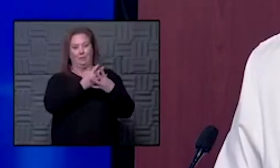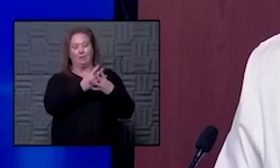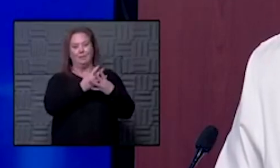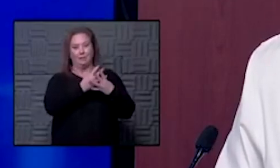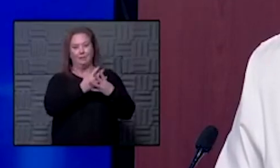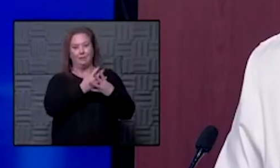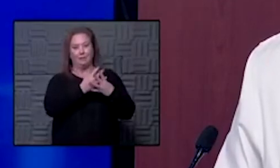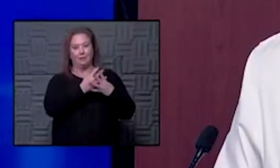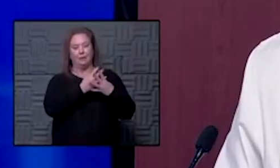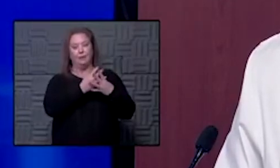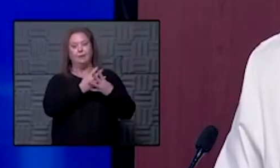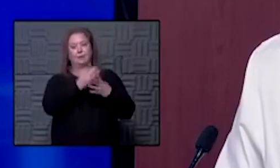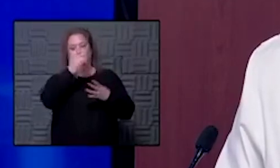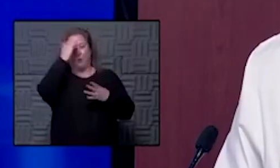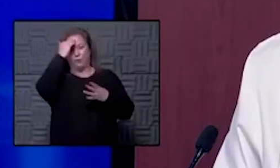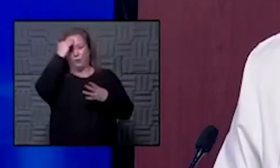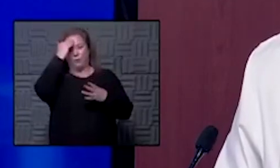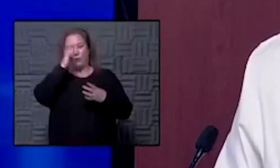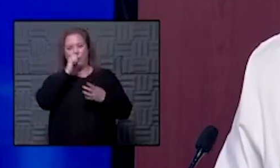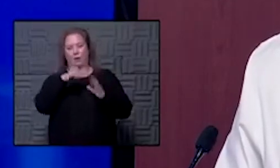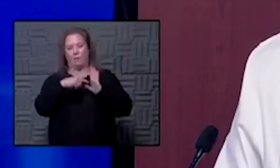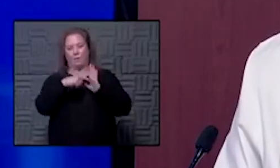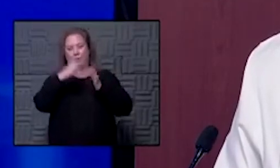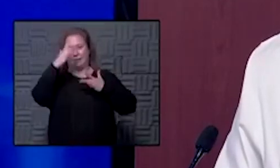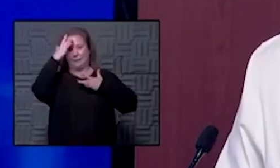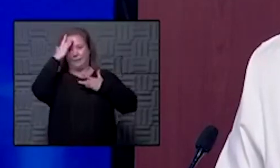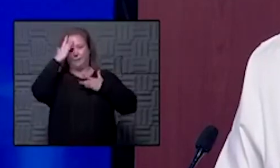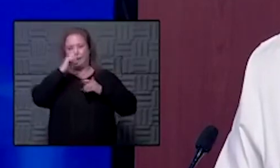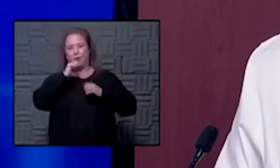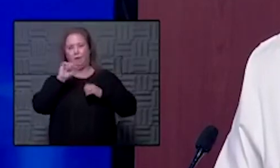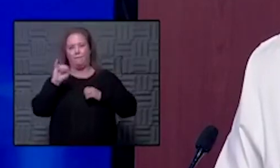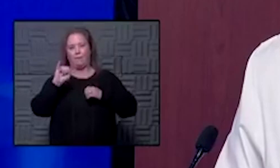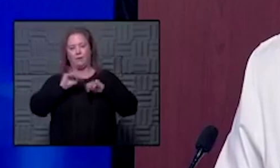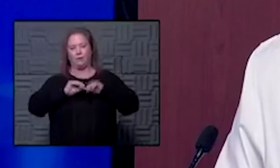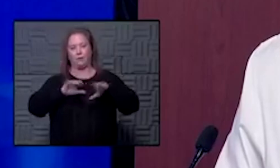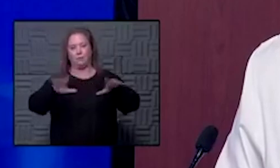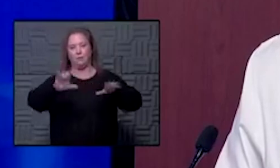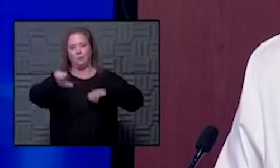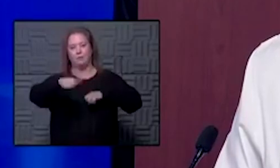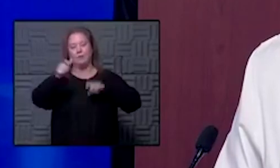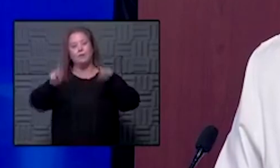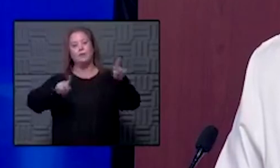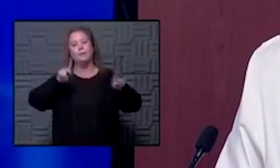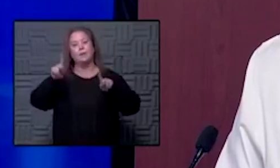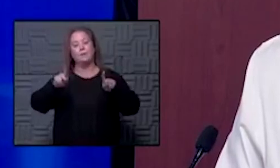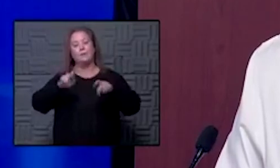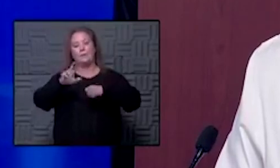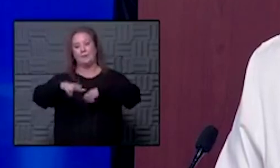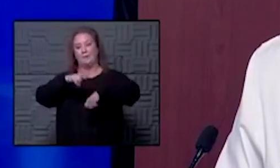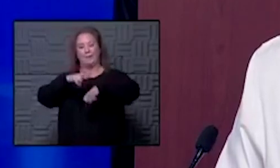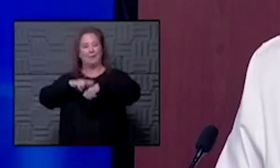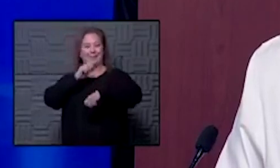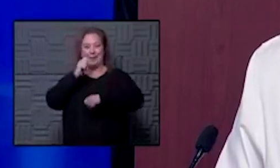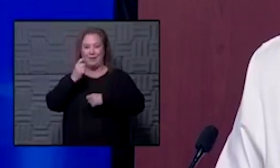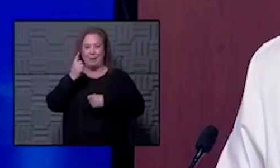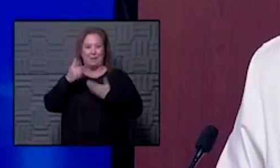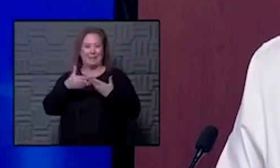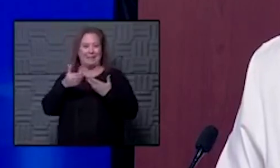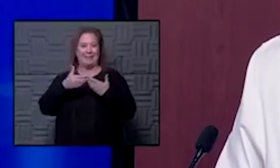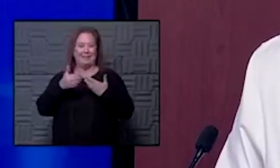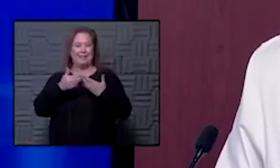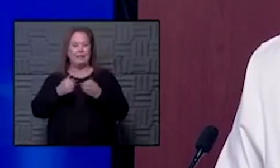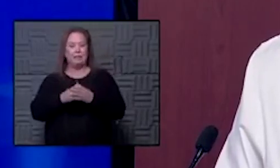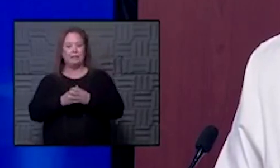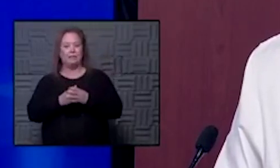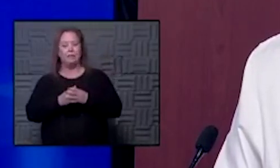so that you know that you don't have symptoms and you're not infectious to others of course that's not always easy to do